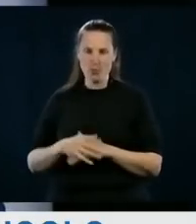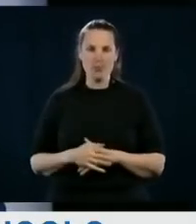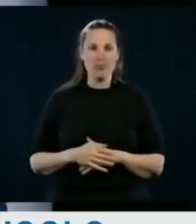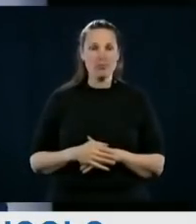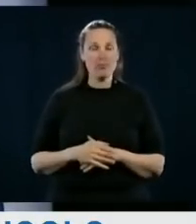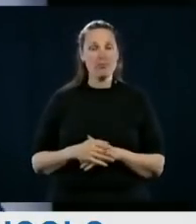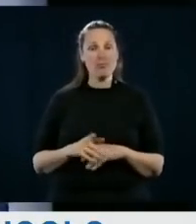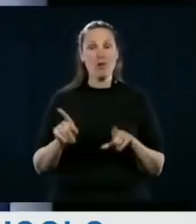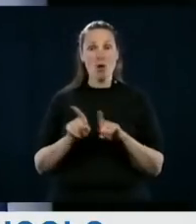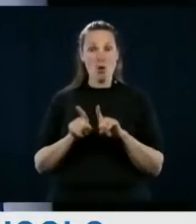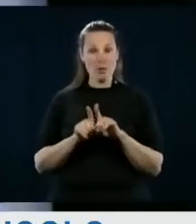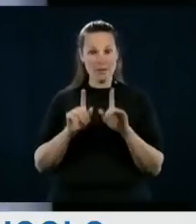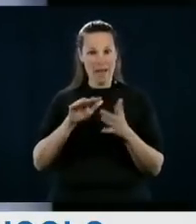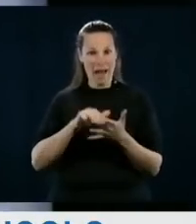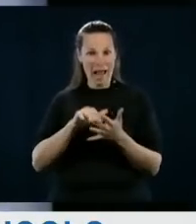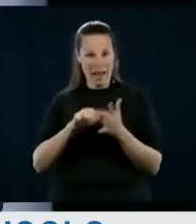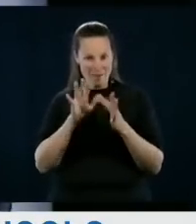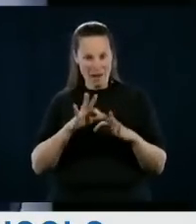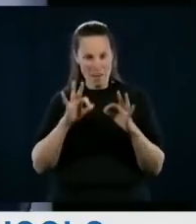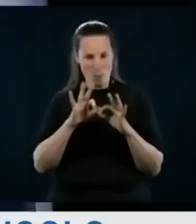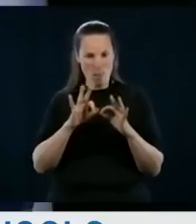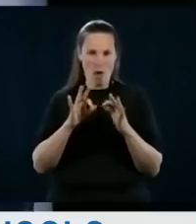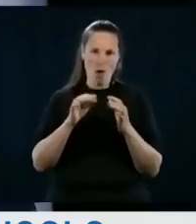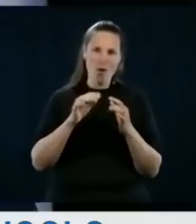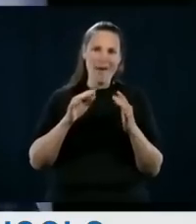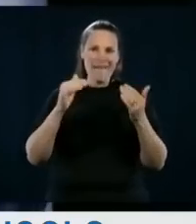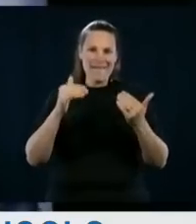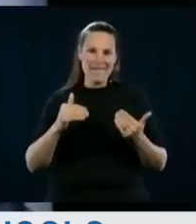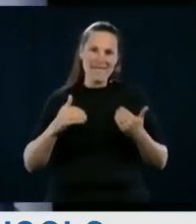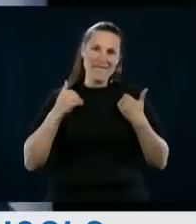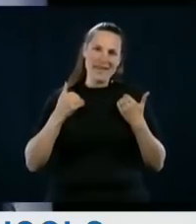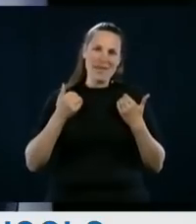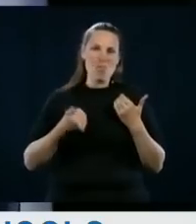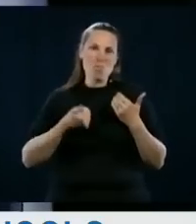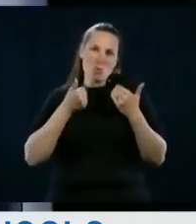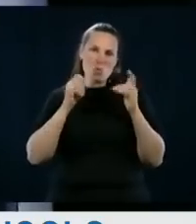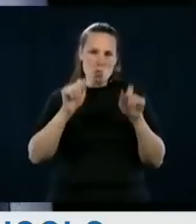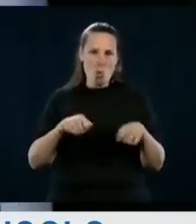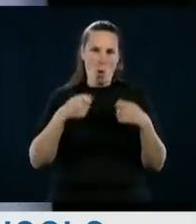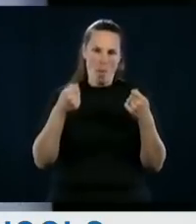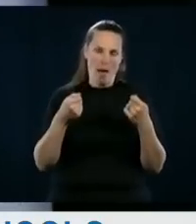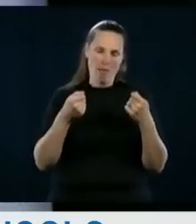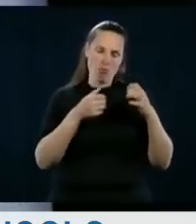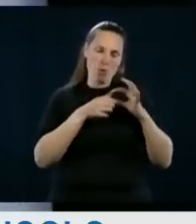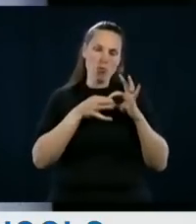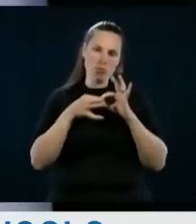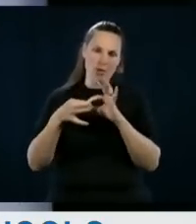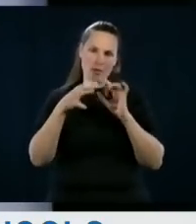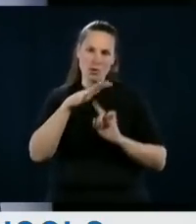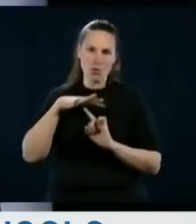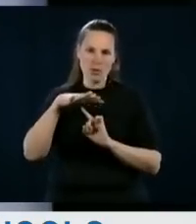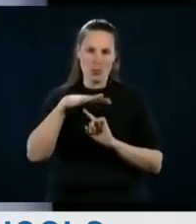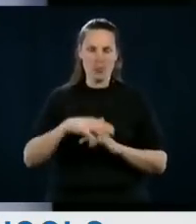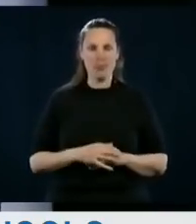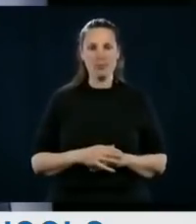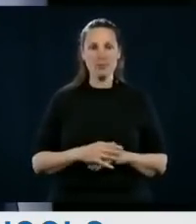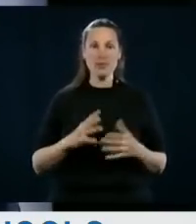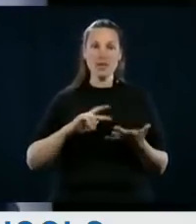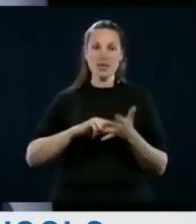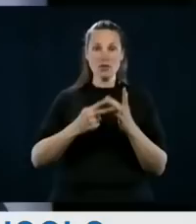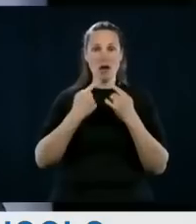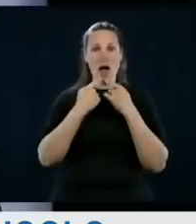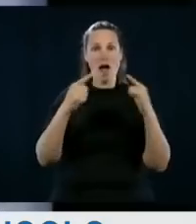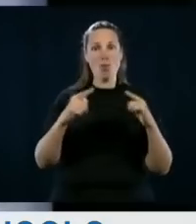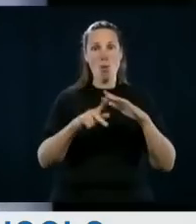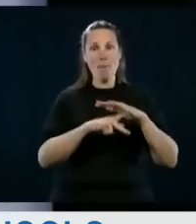reopen daycares and primary schools in the province. Let's listen in here to Jean-Francois Roberge, the Education Minister. ...within this context.